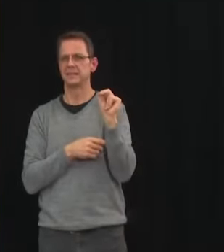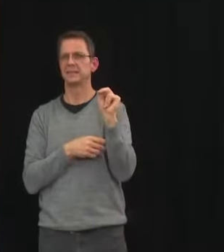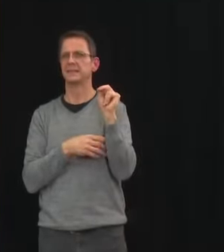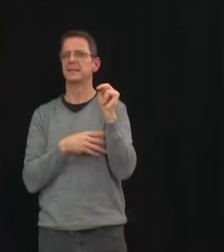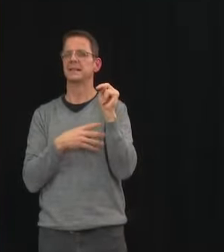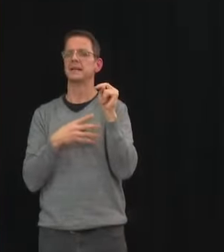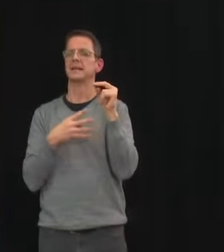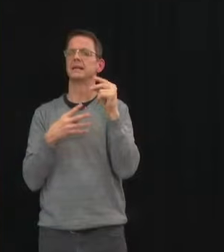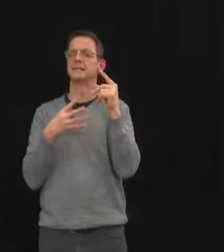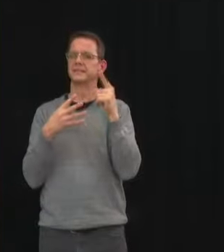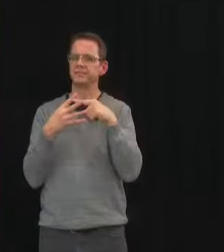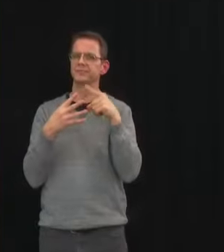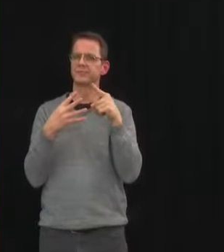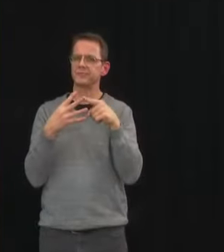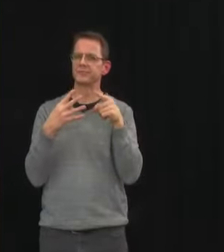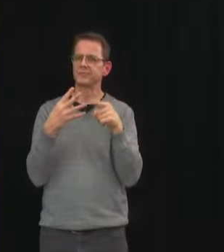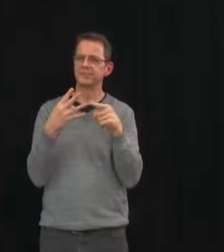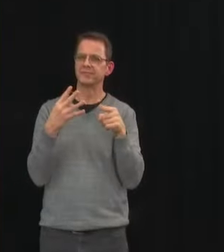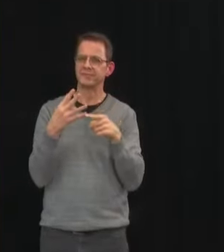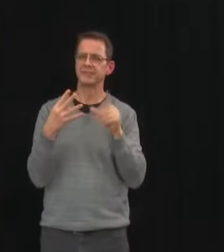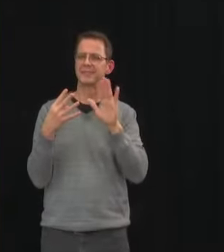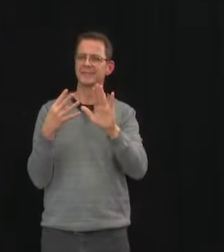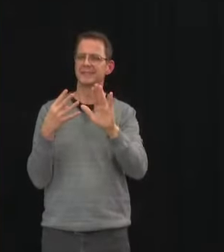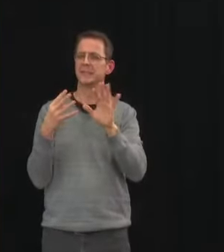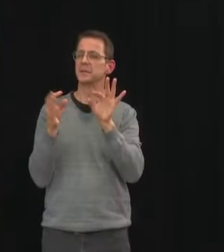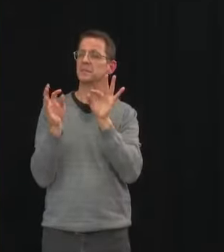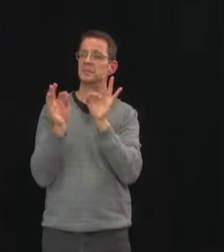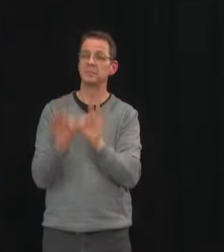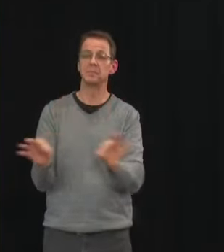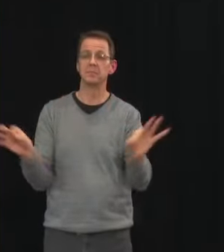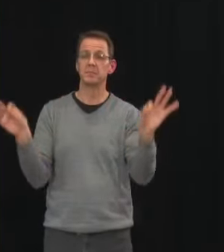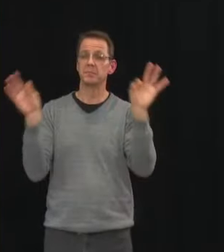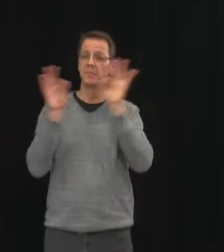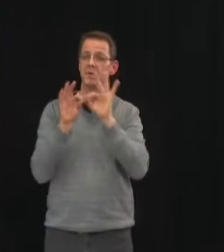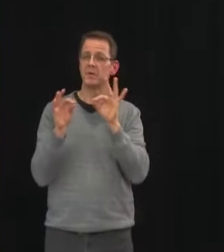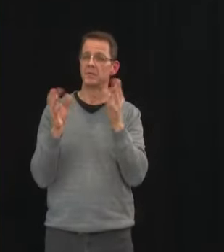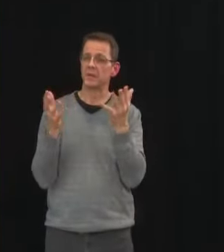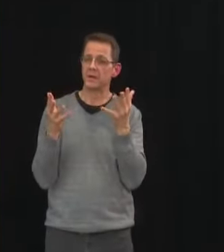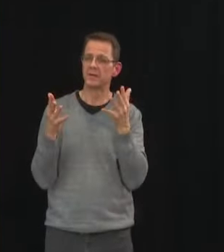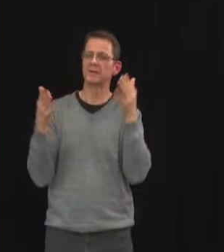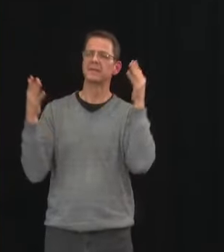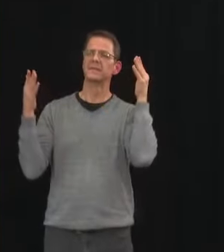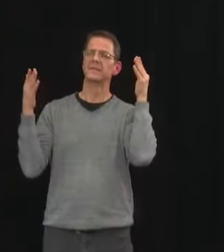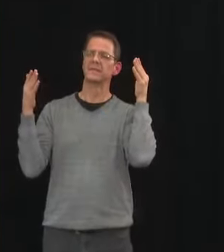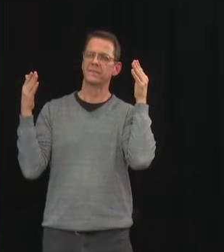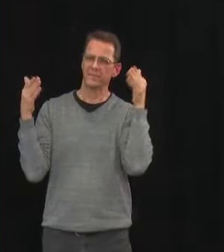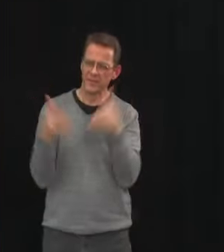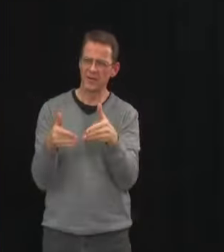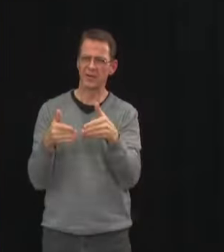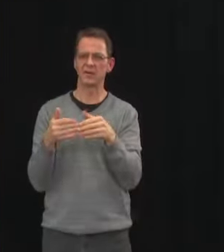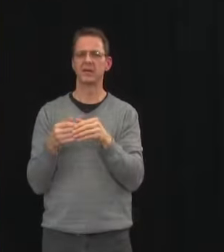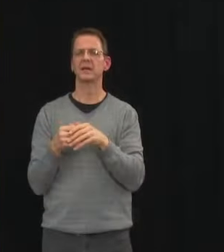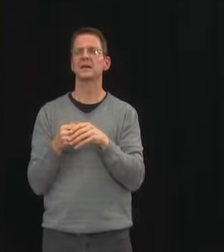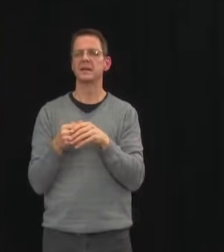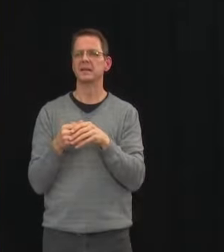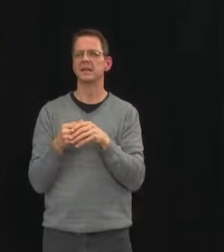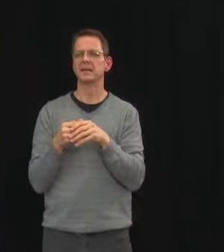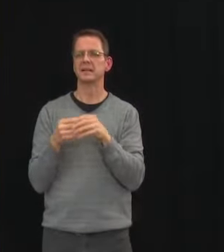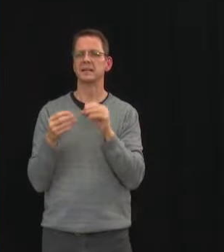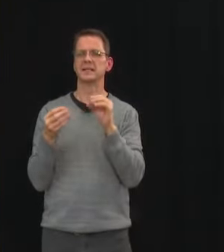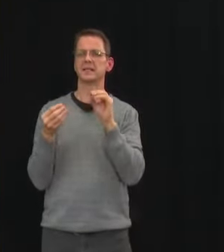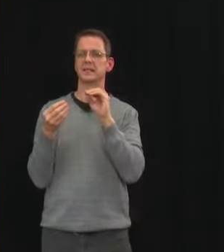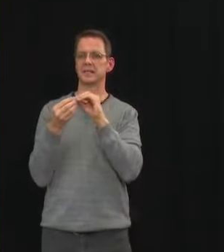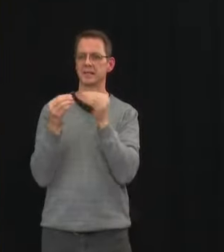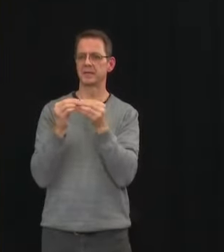say was going to be um focused on the uh the the lagging indicators in particular our hospitalizations but uh